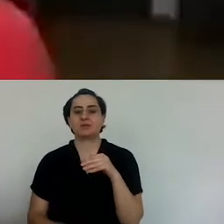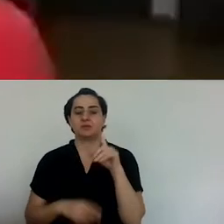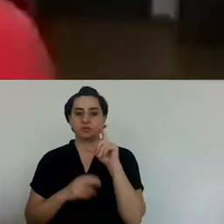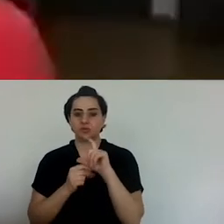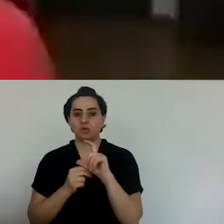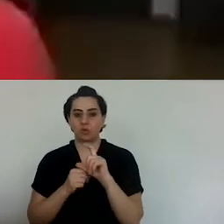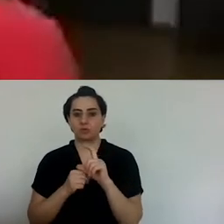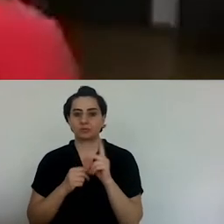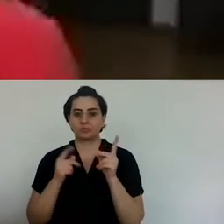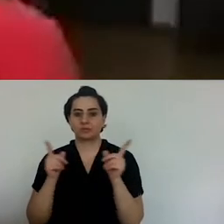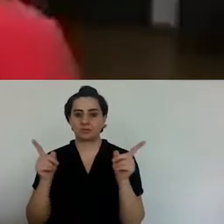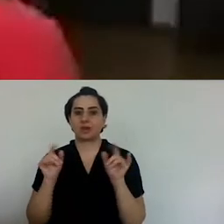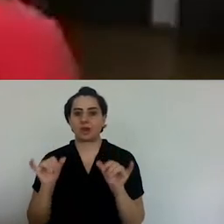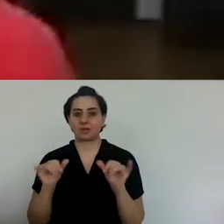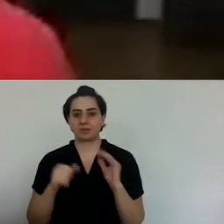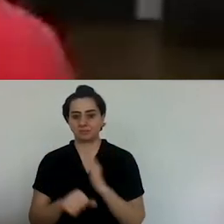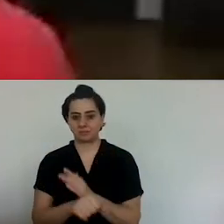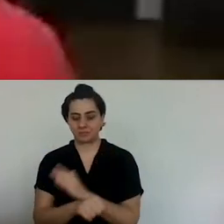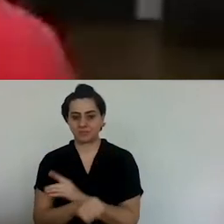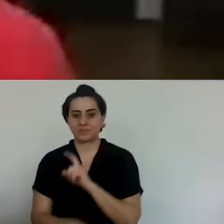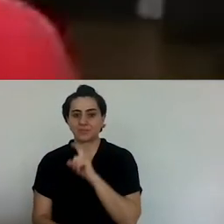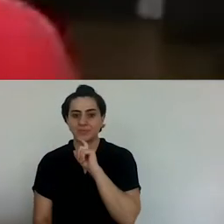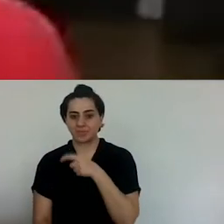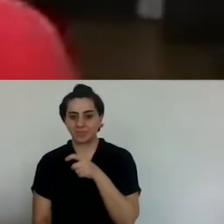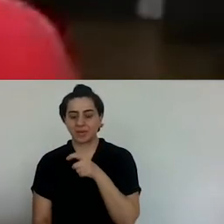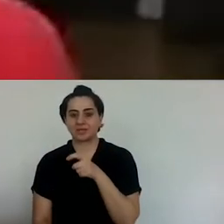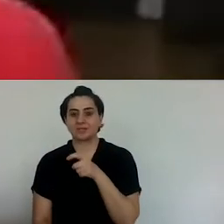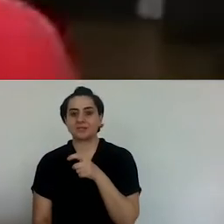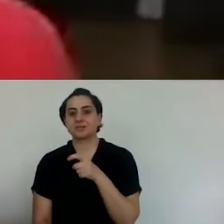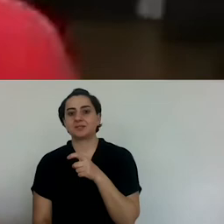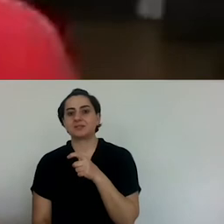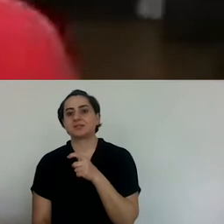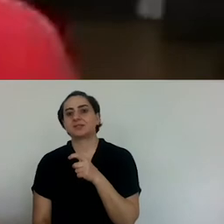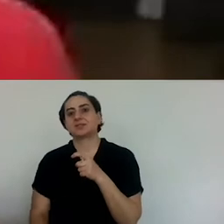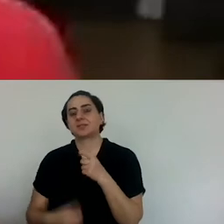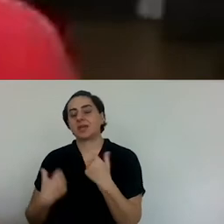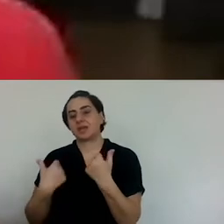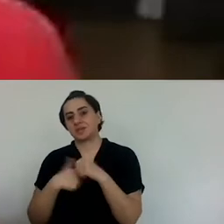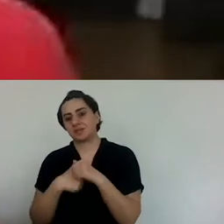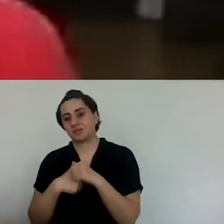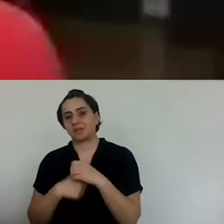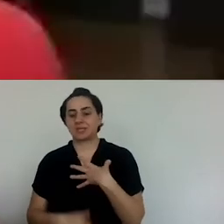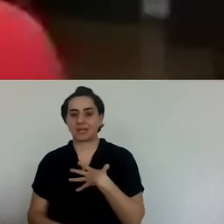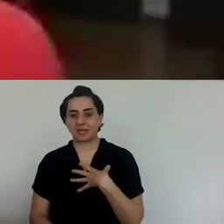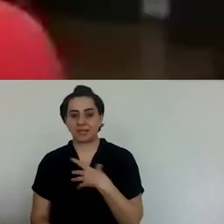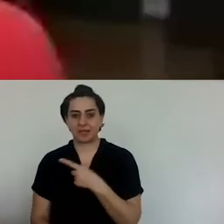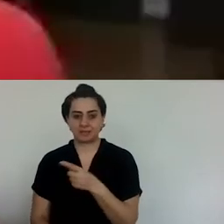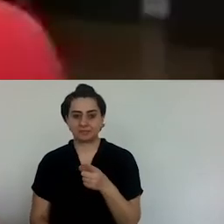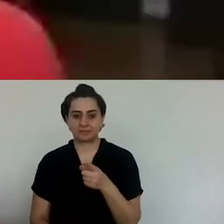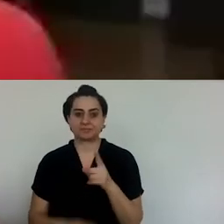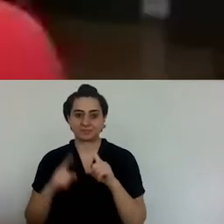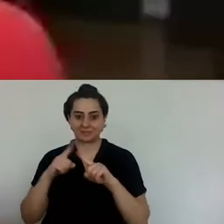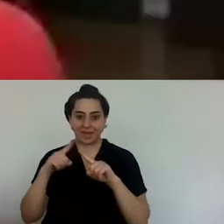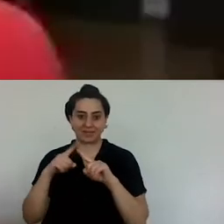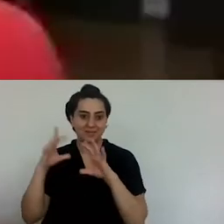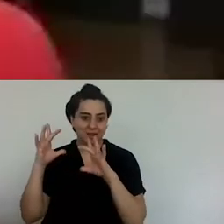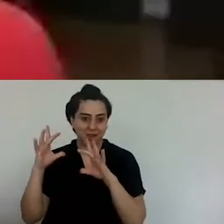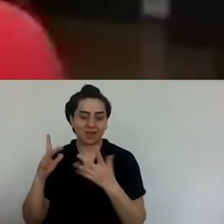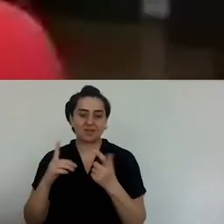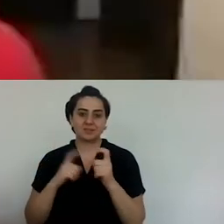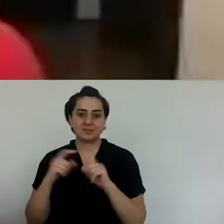well, because my two grandfathers were from Çorlu and their